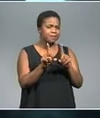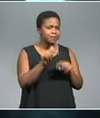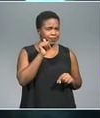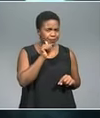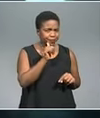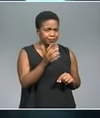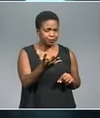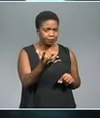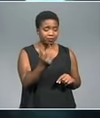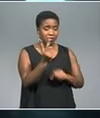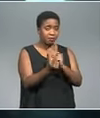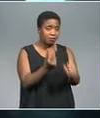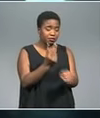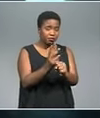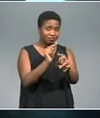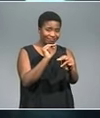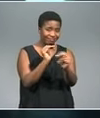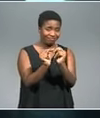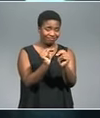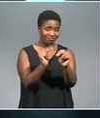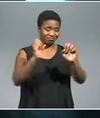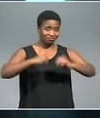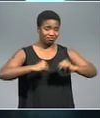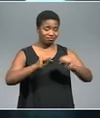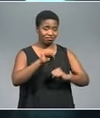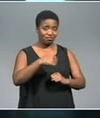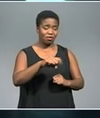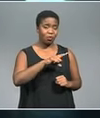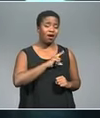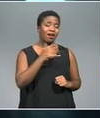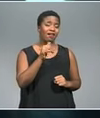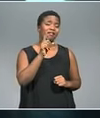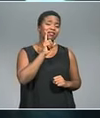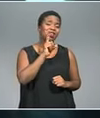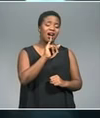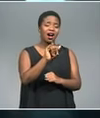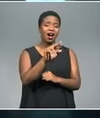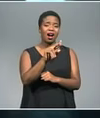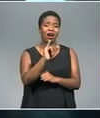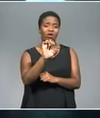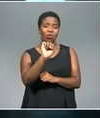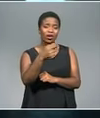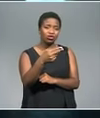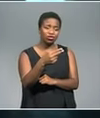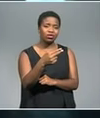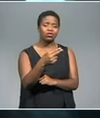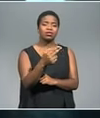comes to renegotiating, which if we're looking at the Irish border backstop issue is something that would need to happen,